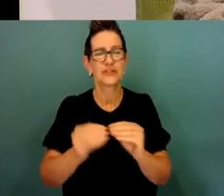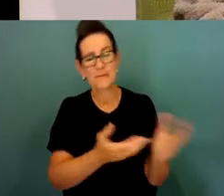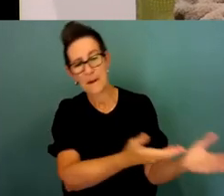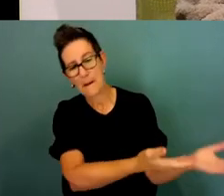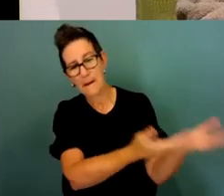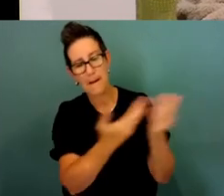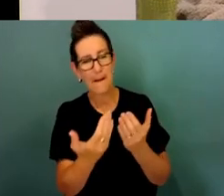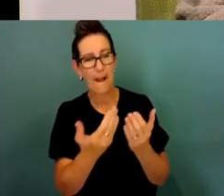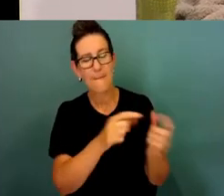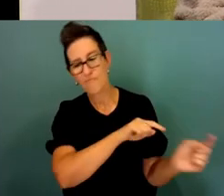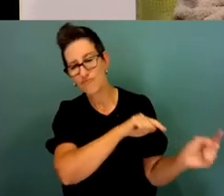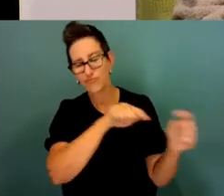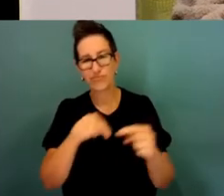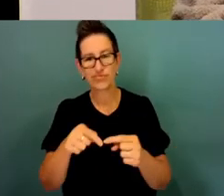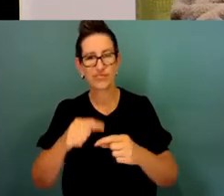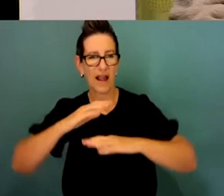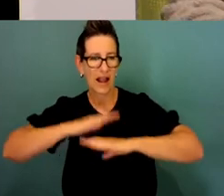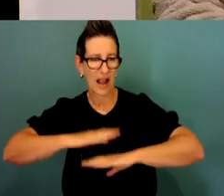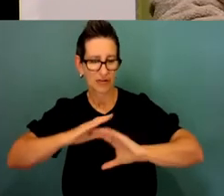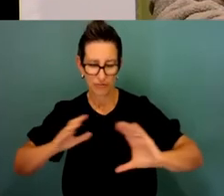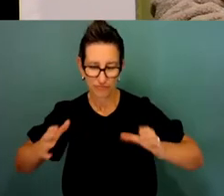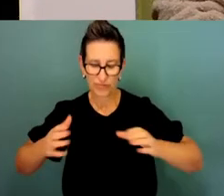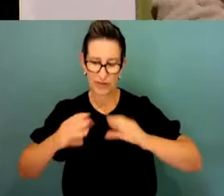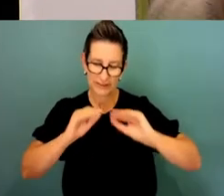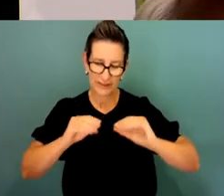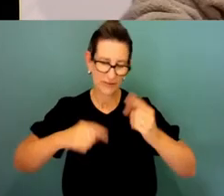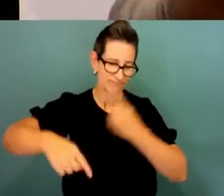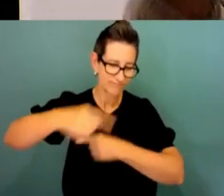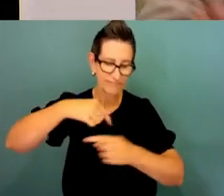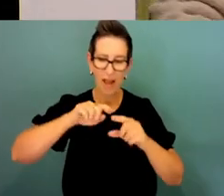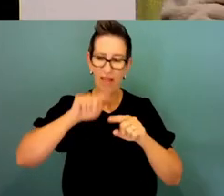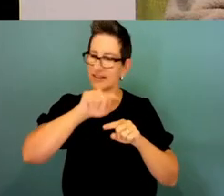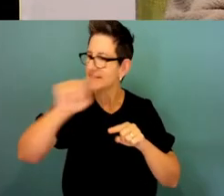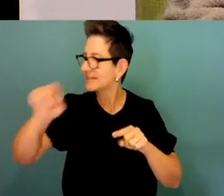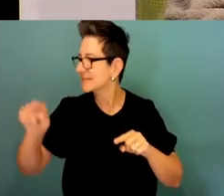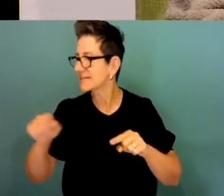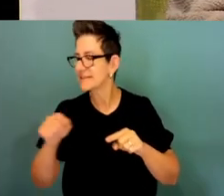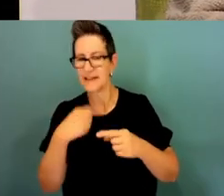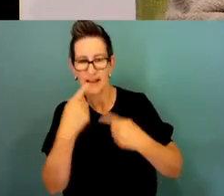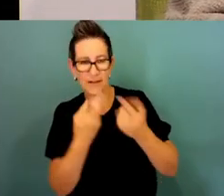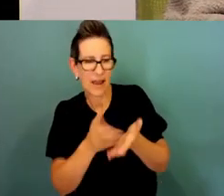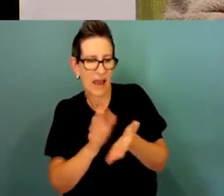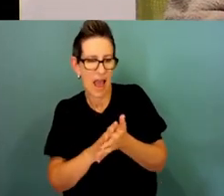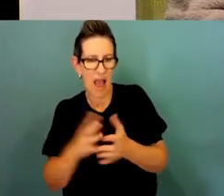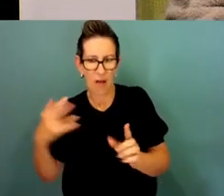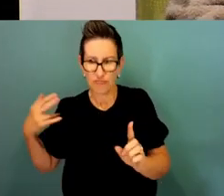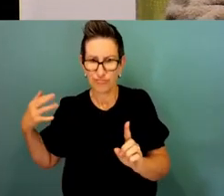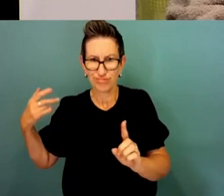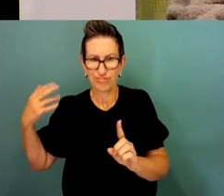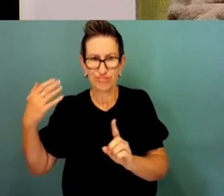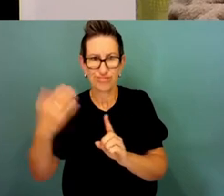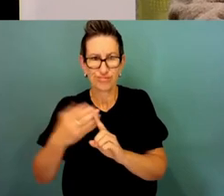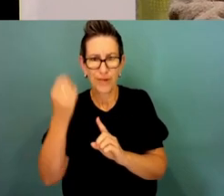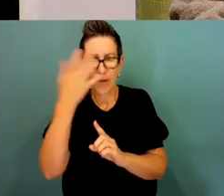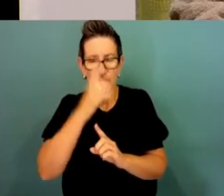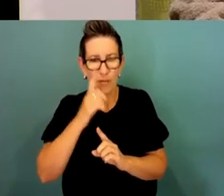them about the place. Teach them how we survived for so long on country. Also,